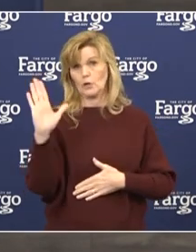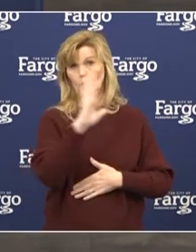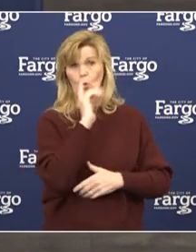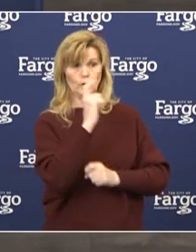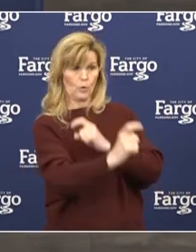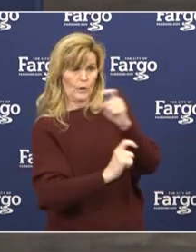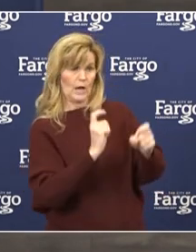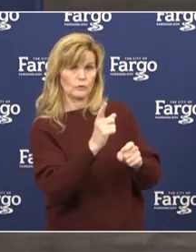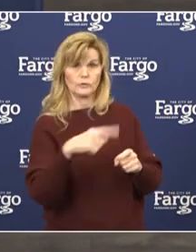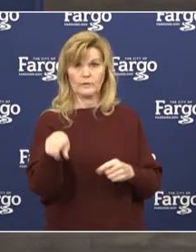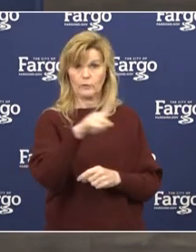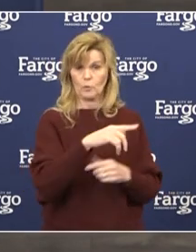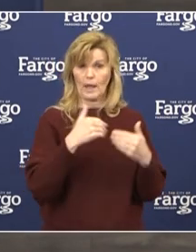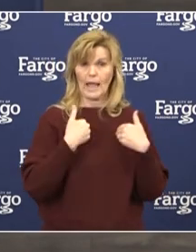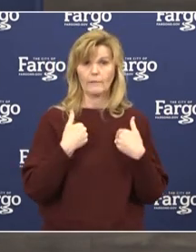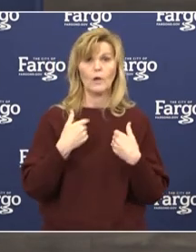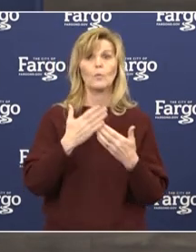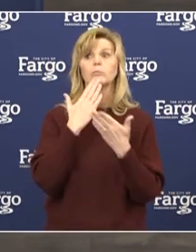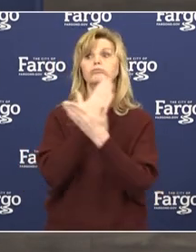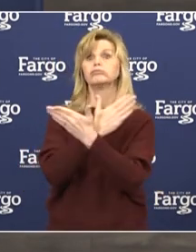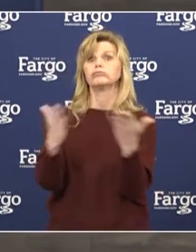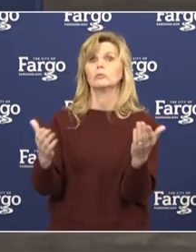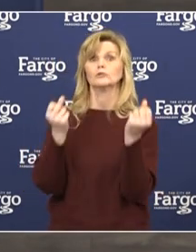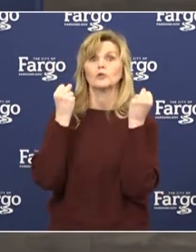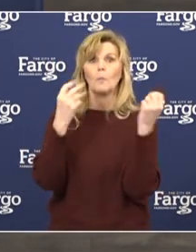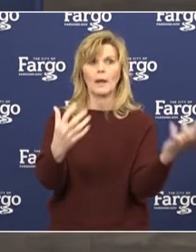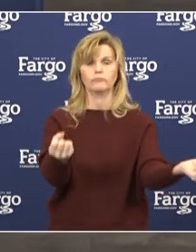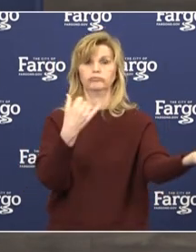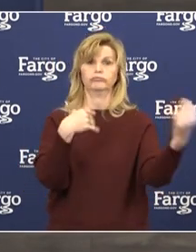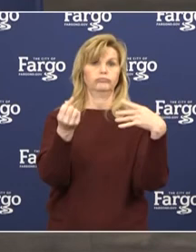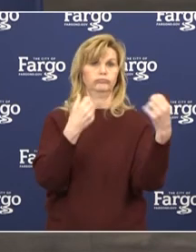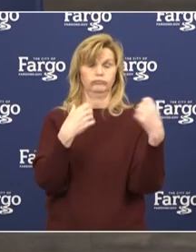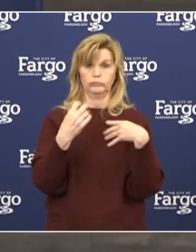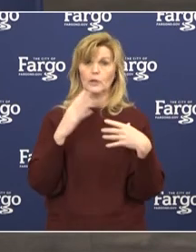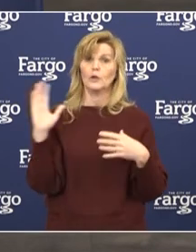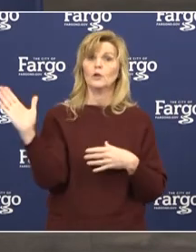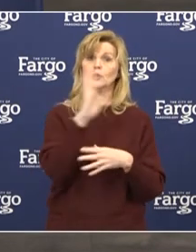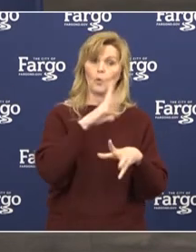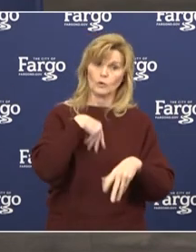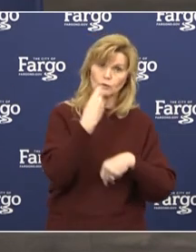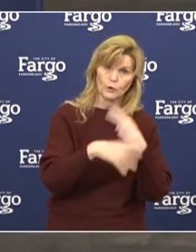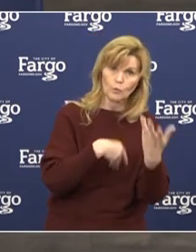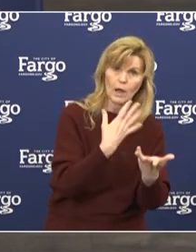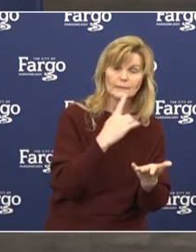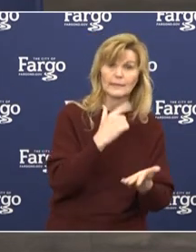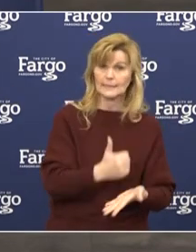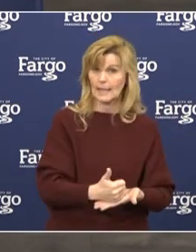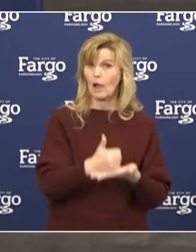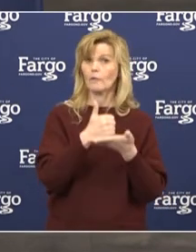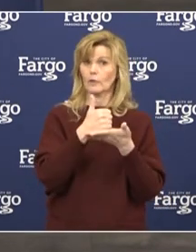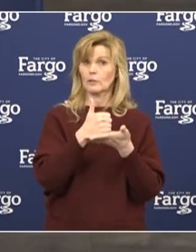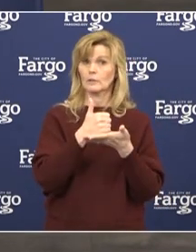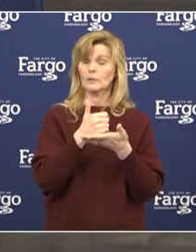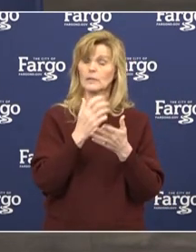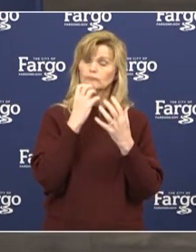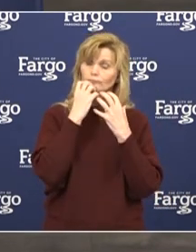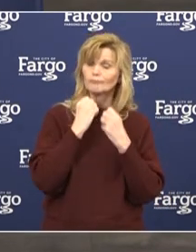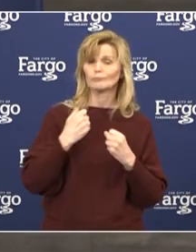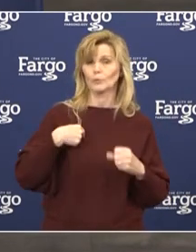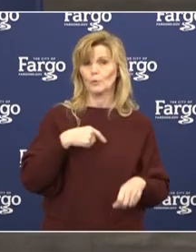community donations that we've received. And your generosity is very helpful and means a great deal to us.